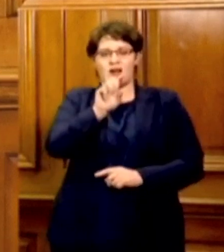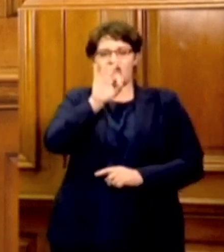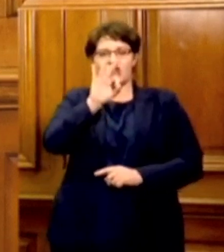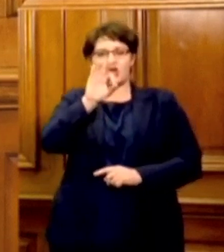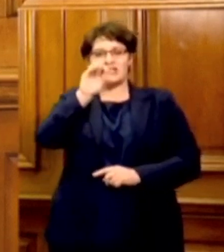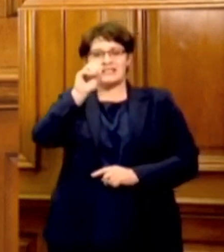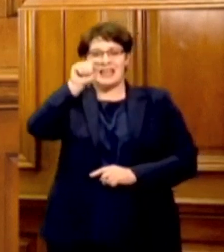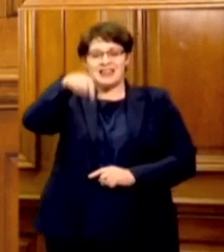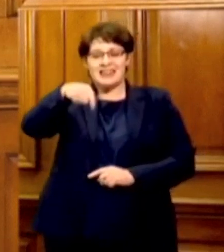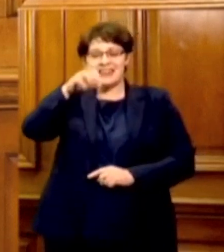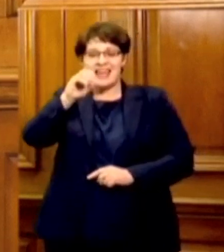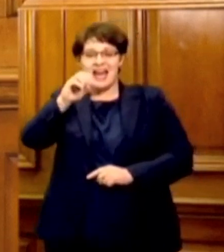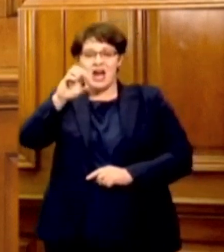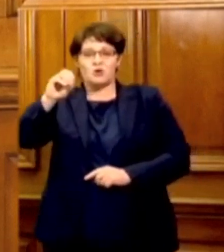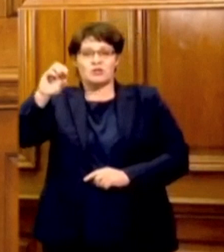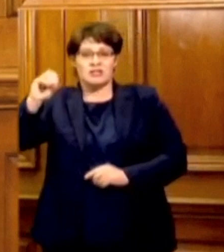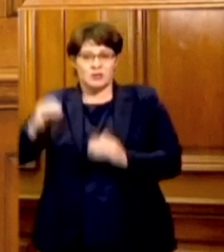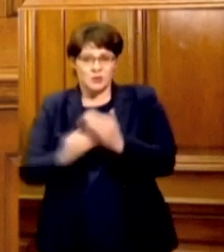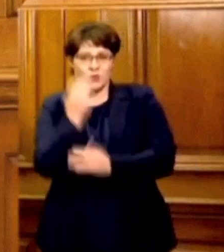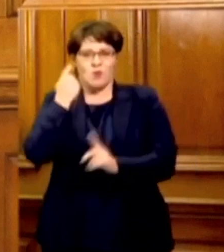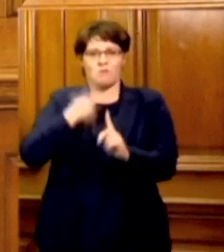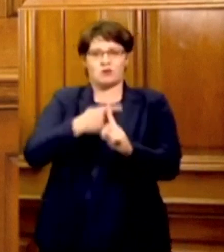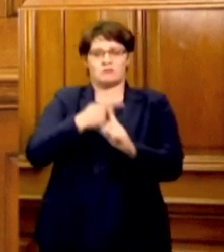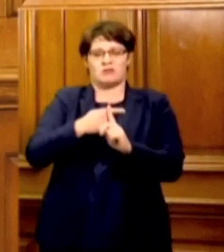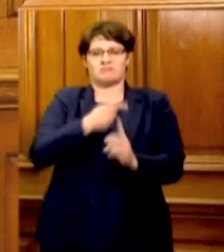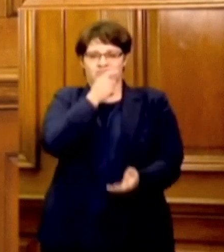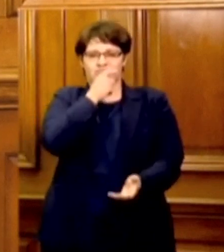new coronavirus cases have been confirmed.